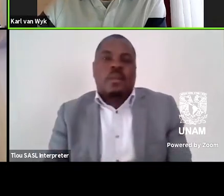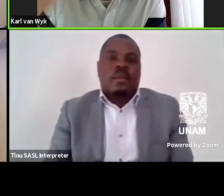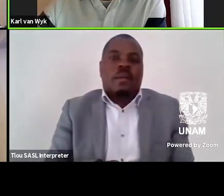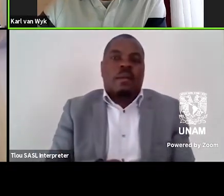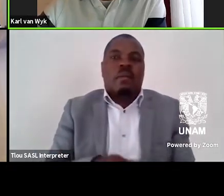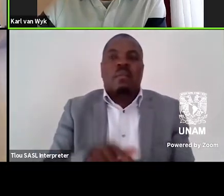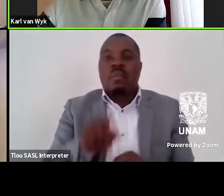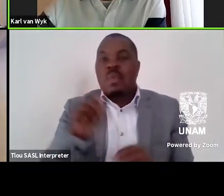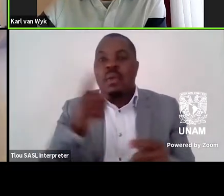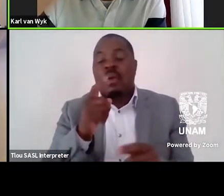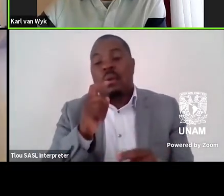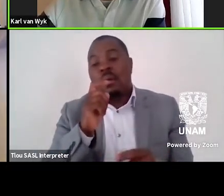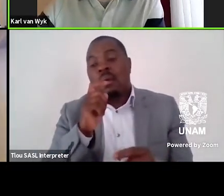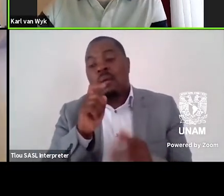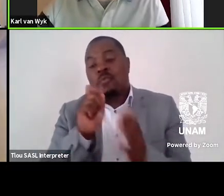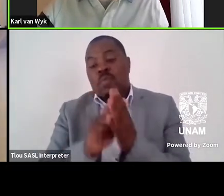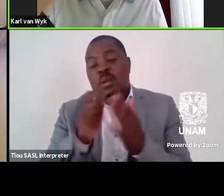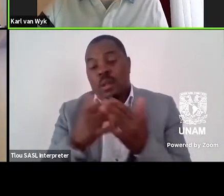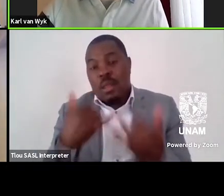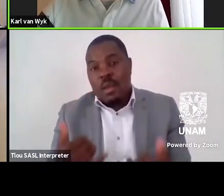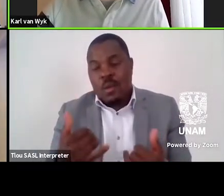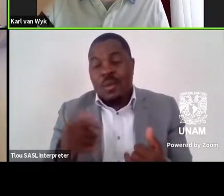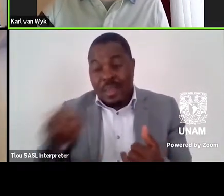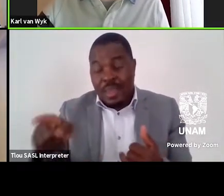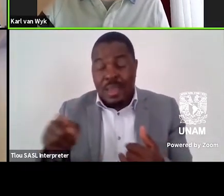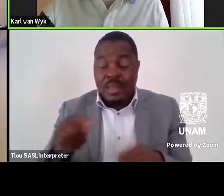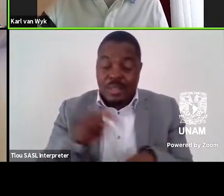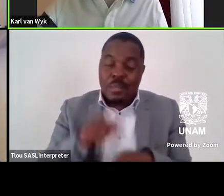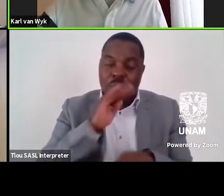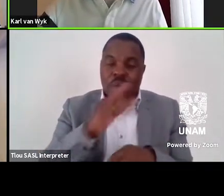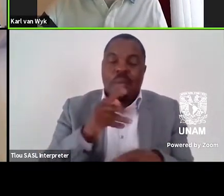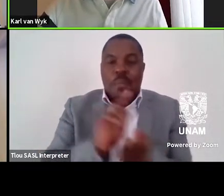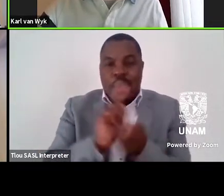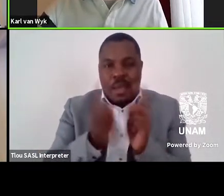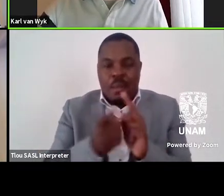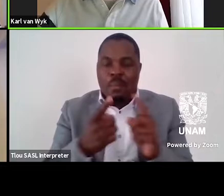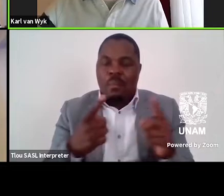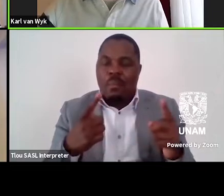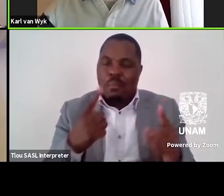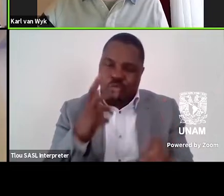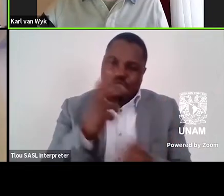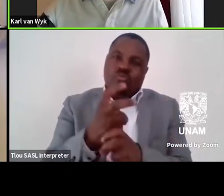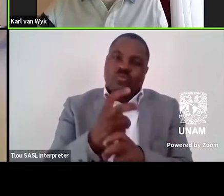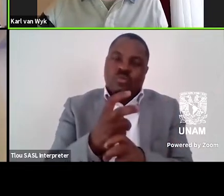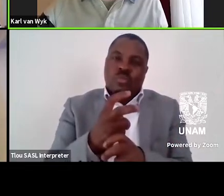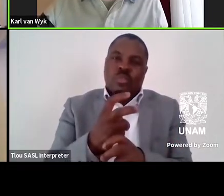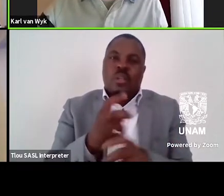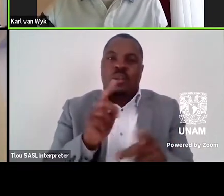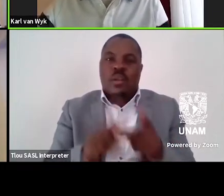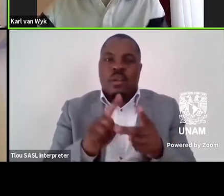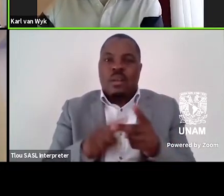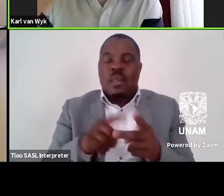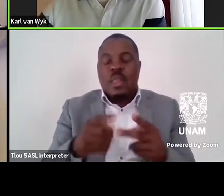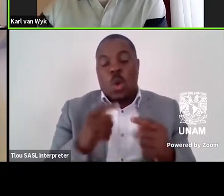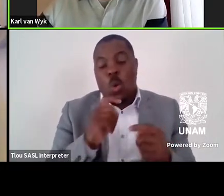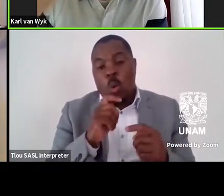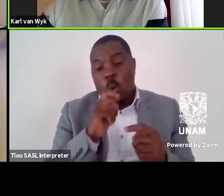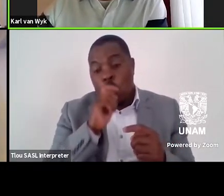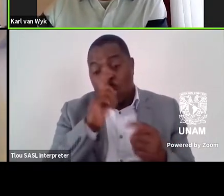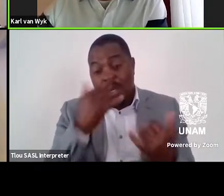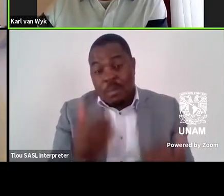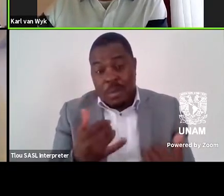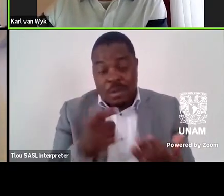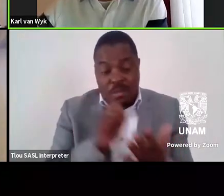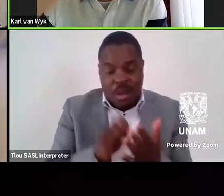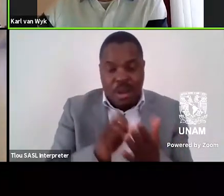moment makes the task that much trickier. The contemporary moment is always a moving target. Equally suspicious